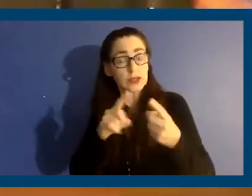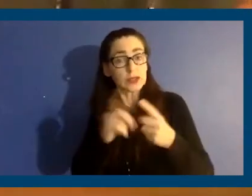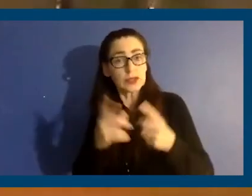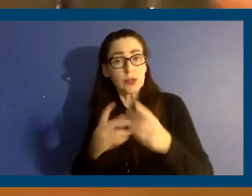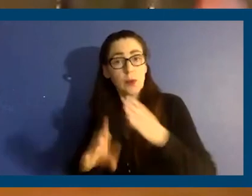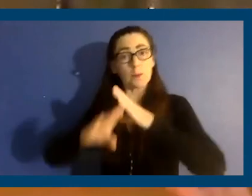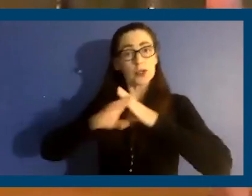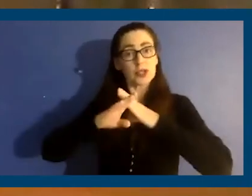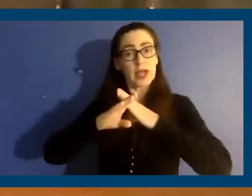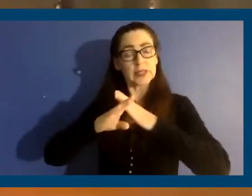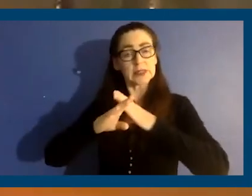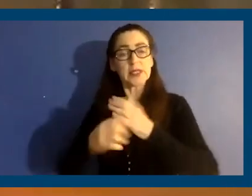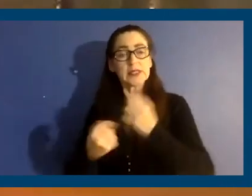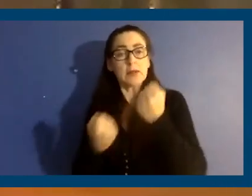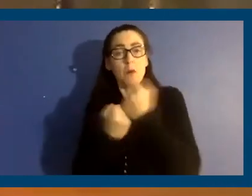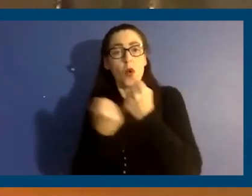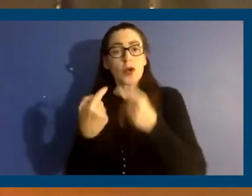protect and defend your constituents.